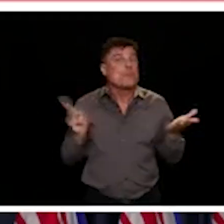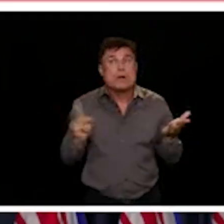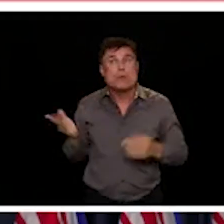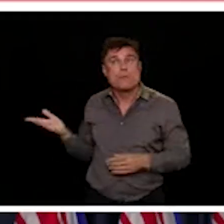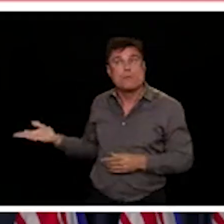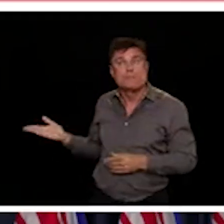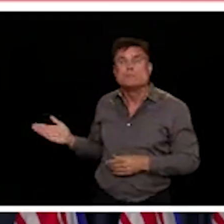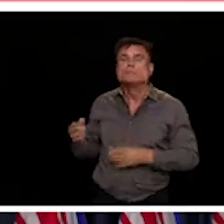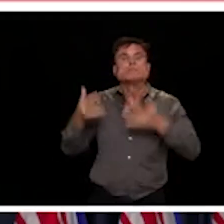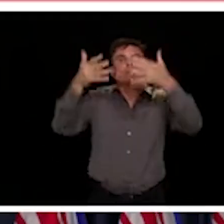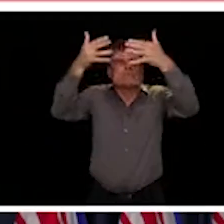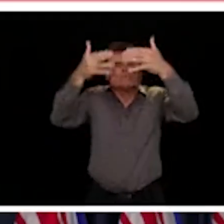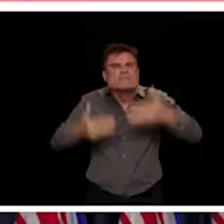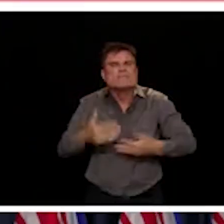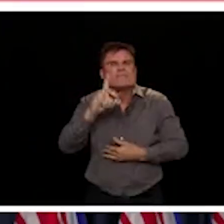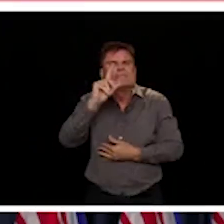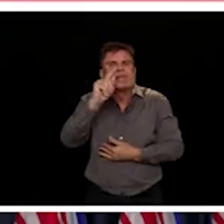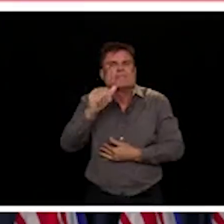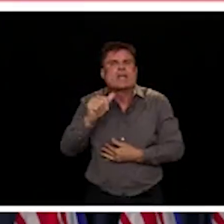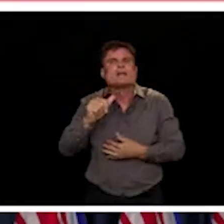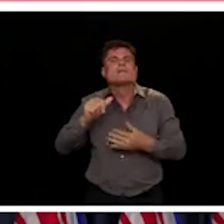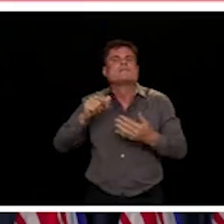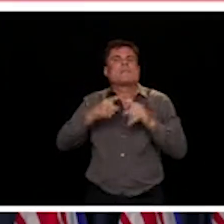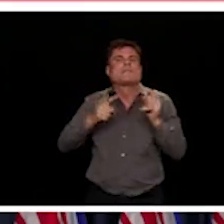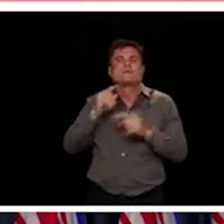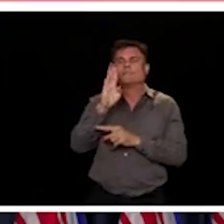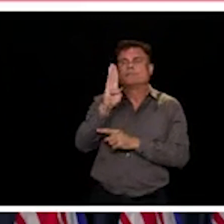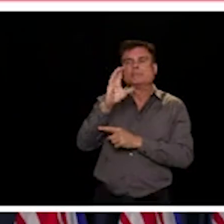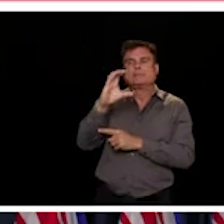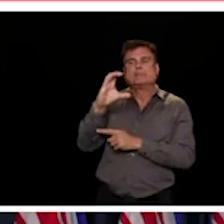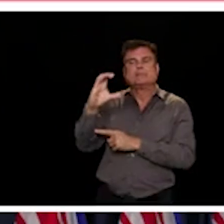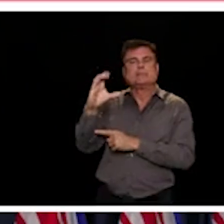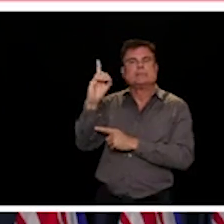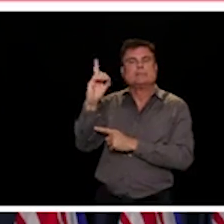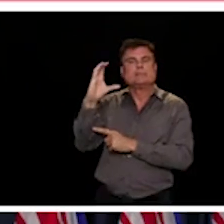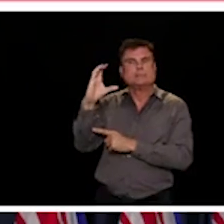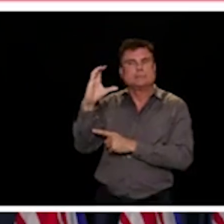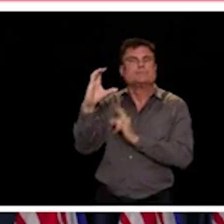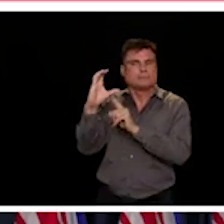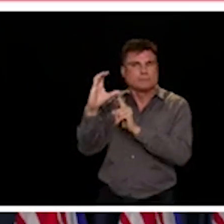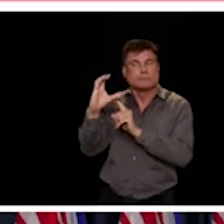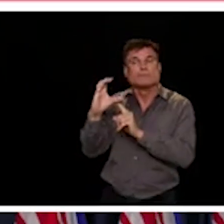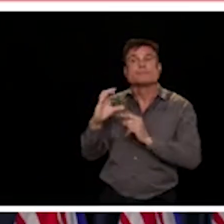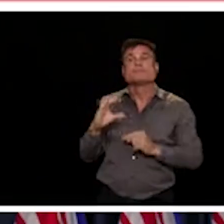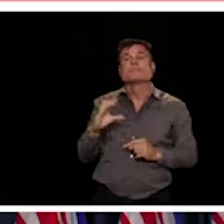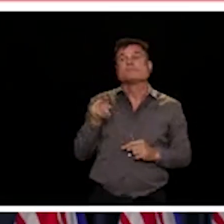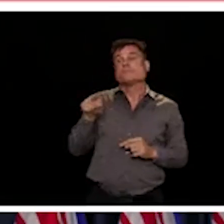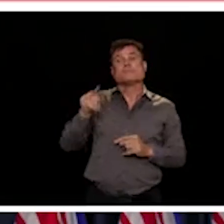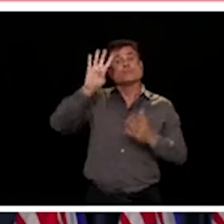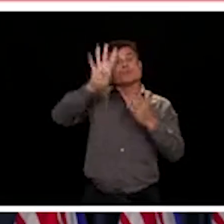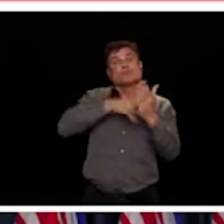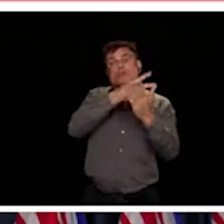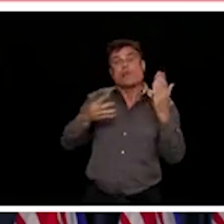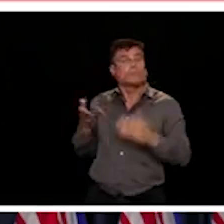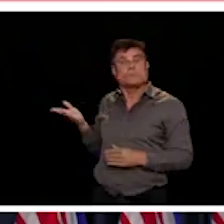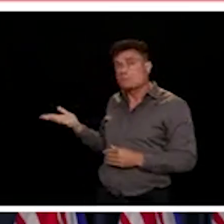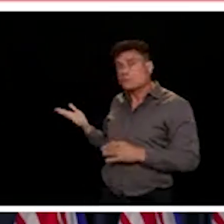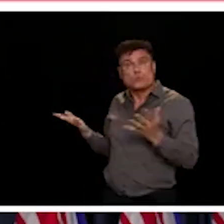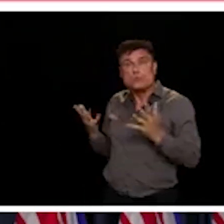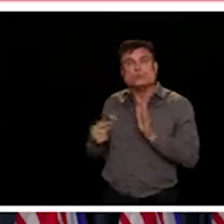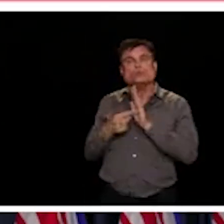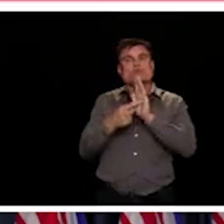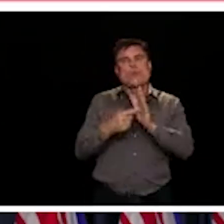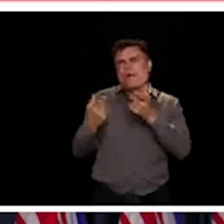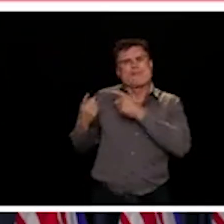illustrative. They're not predictive of what's going to happen. They tell us a lot about where we are right now and give us a sense of what we